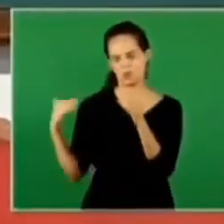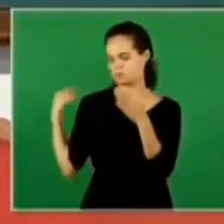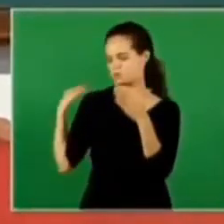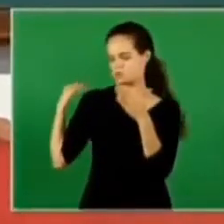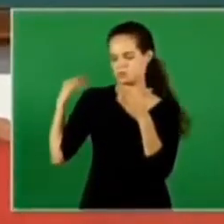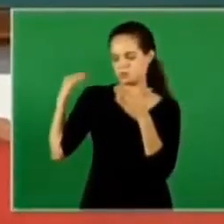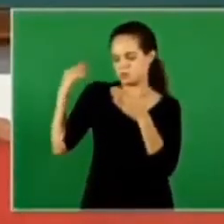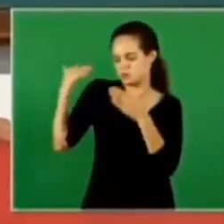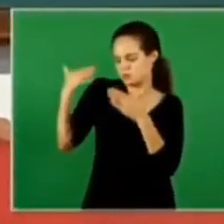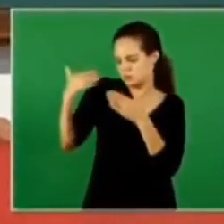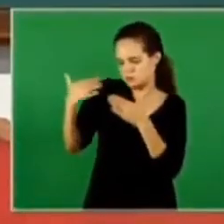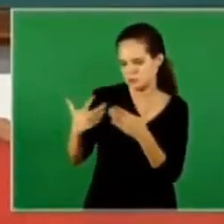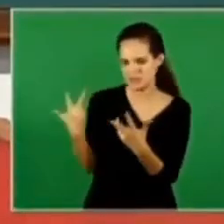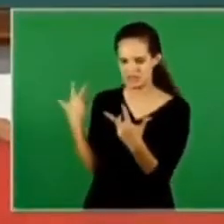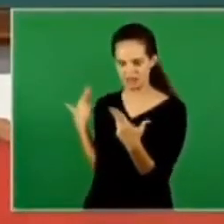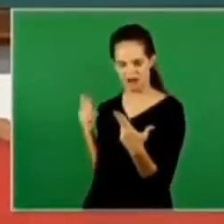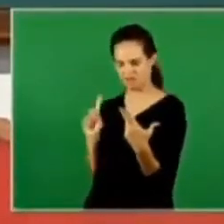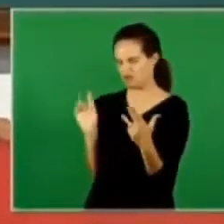that's true